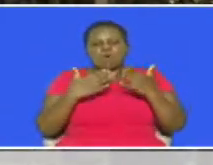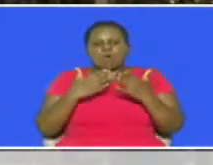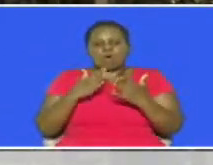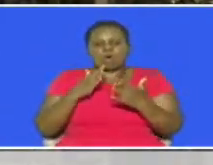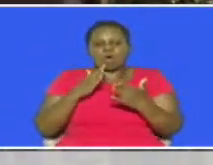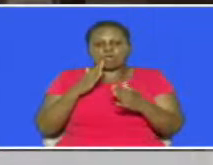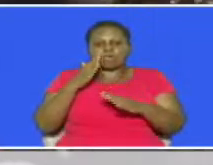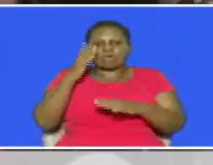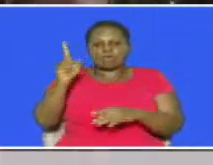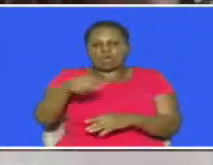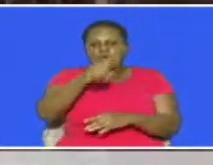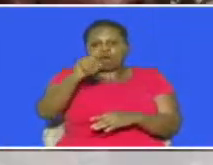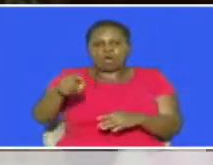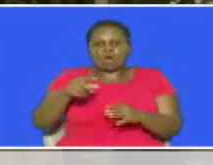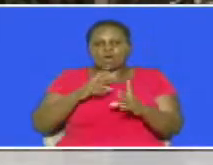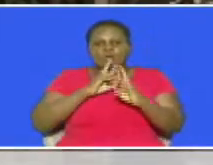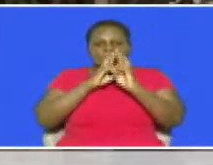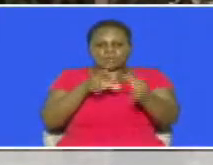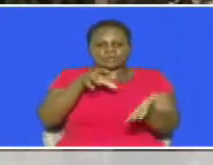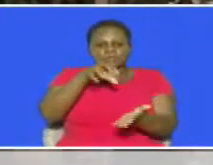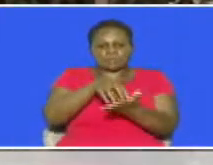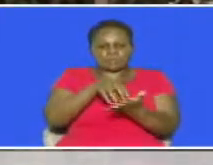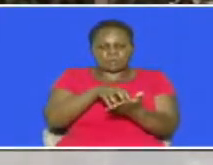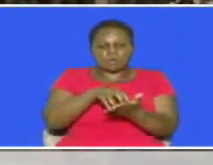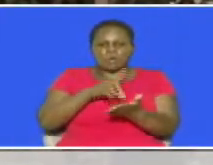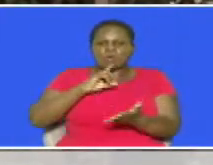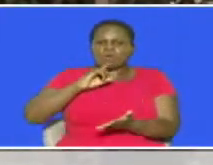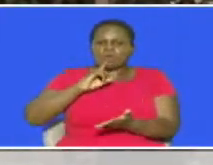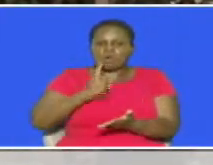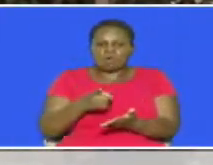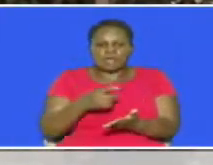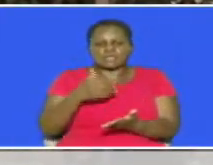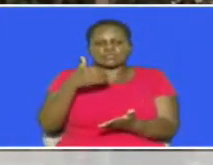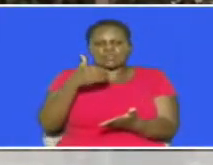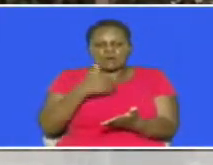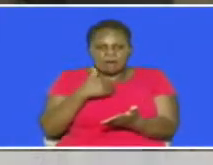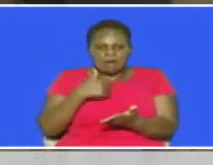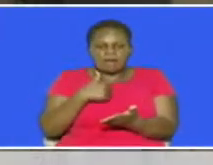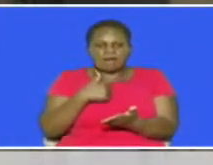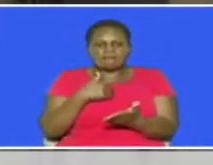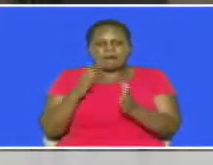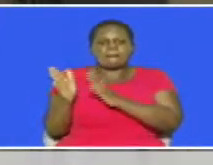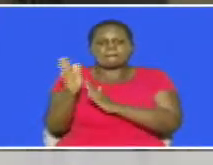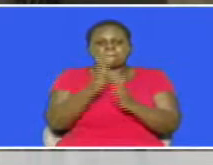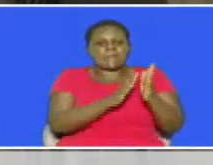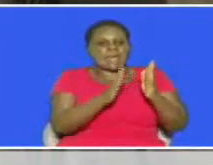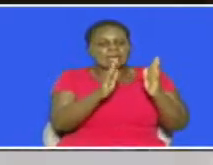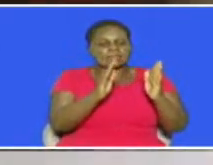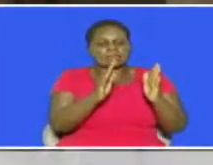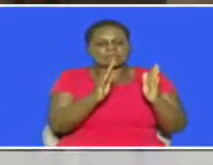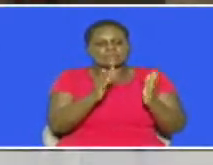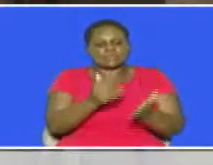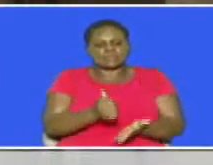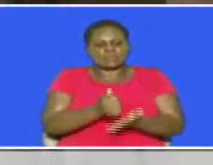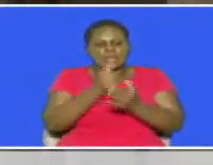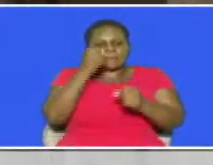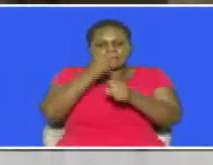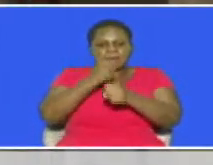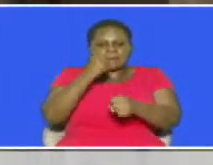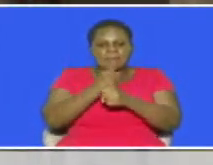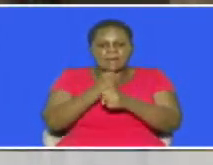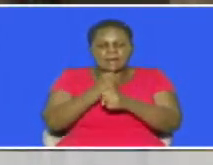reporting of its position the lender has been ordered to put in place a remedial plan to ensure the operational